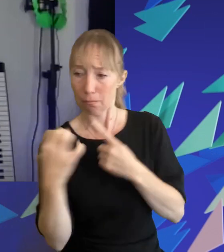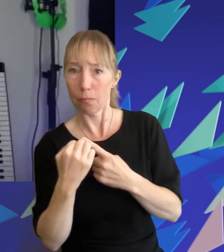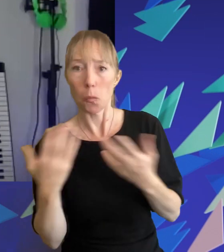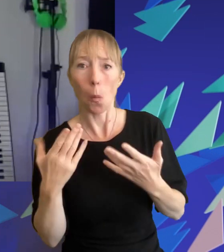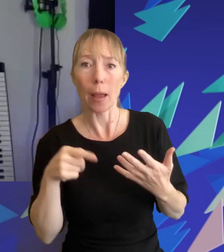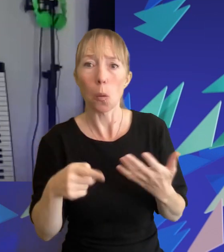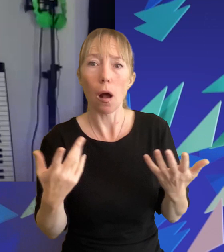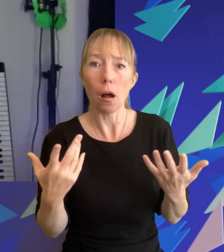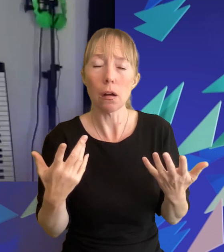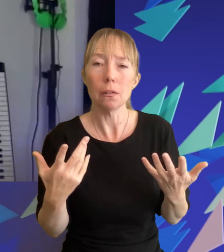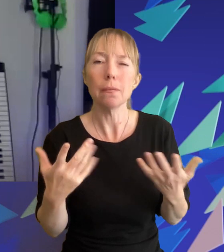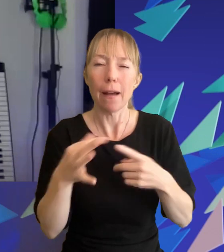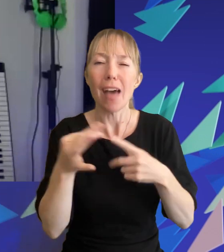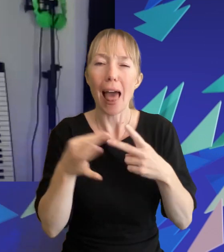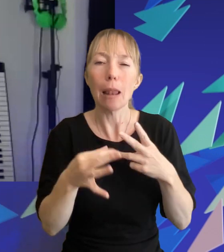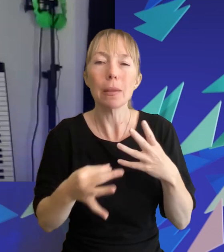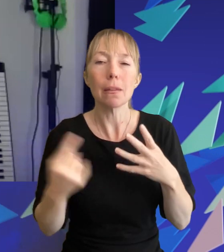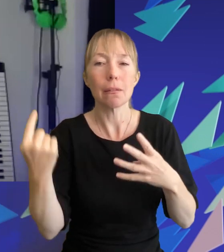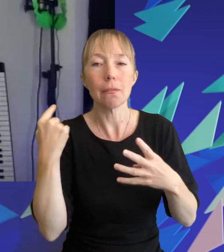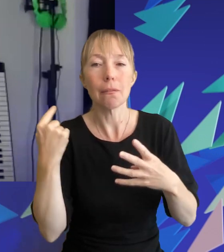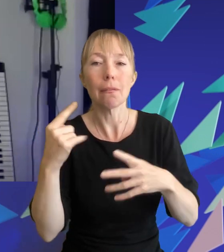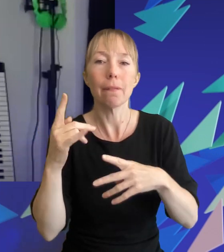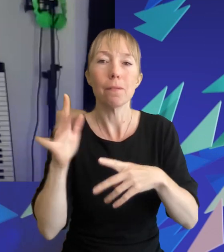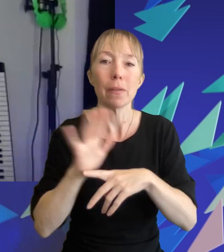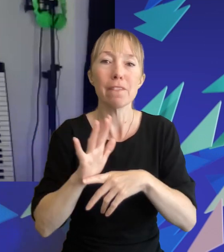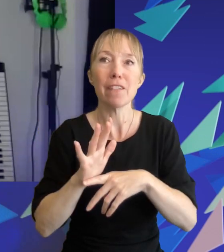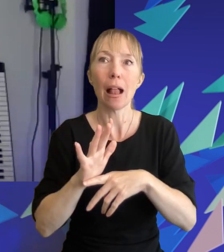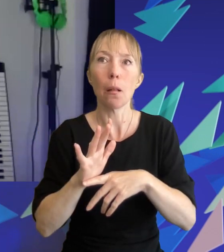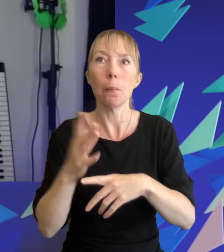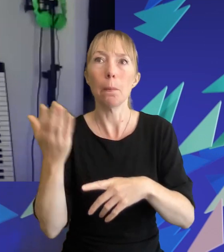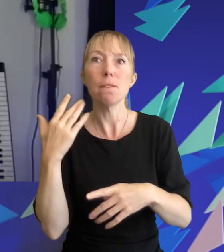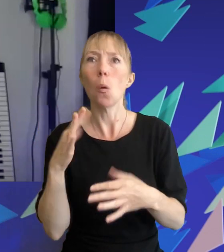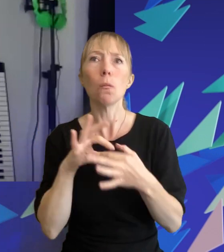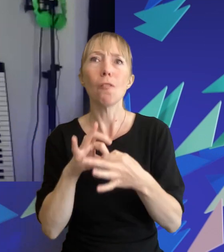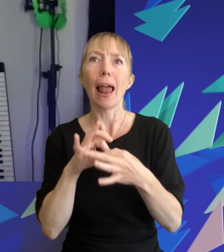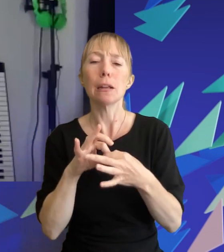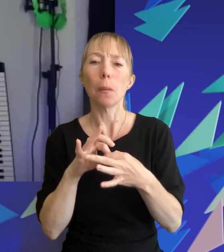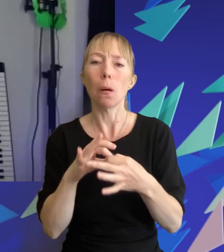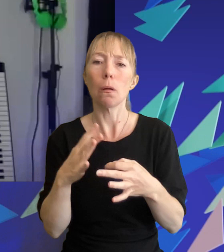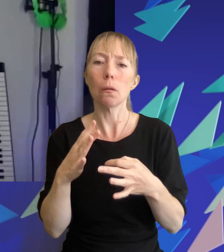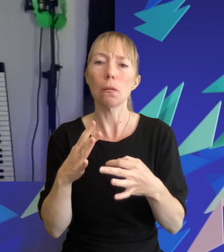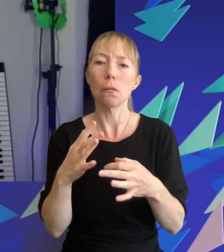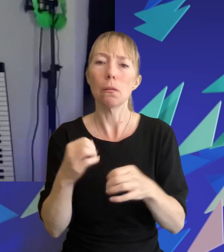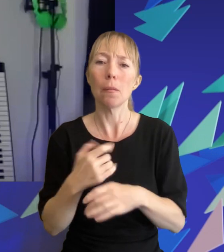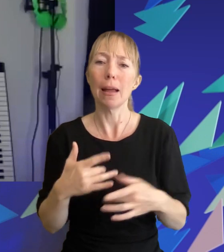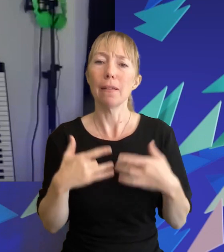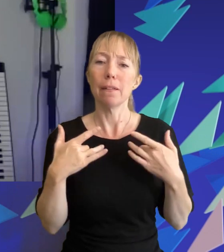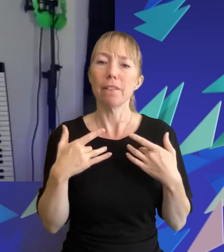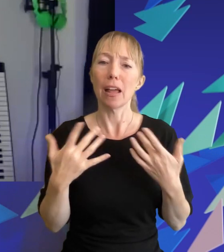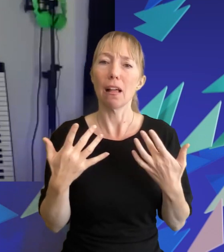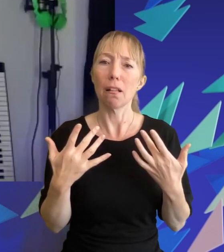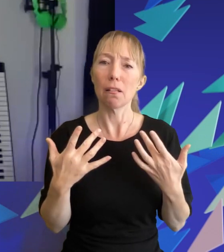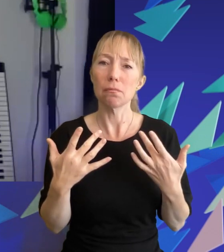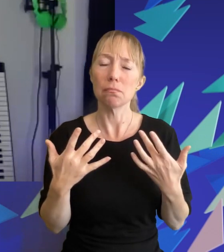those elements that were less relatable before and maybe made us feel you know